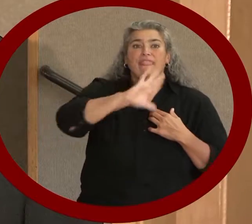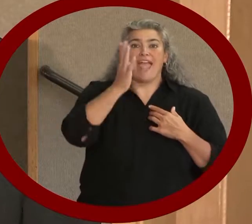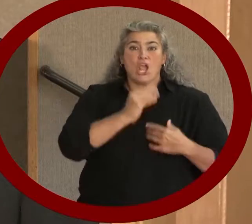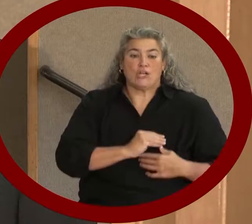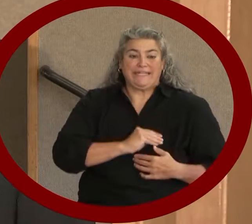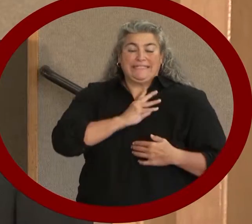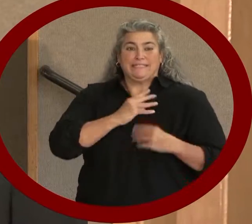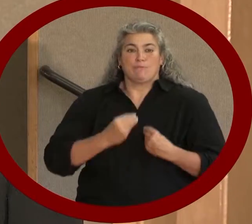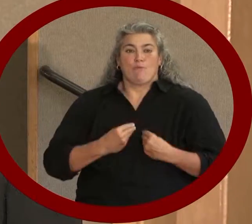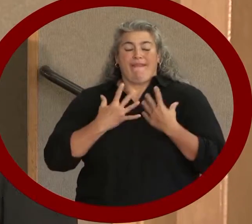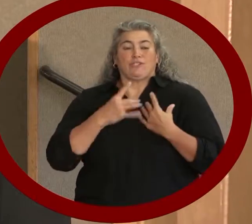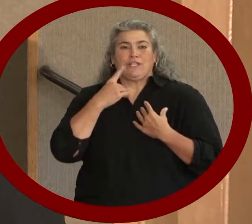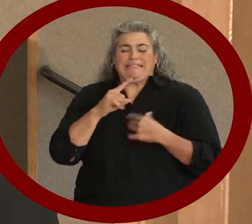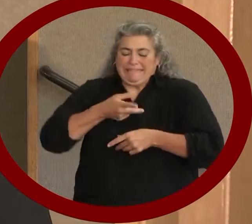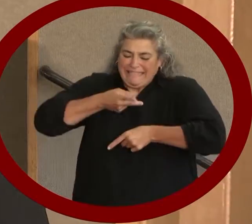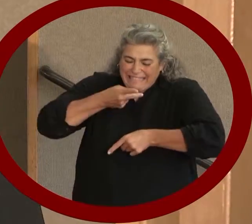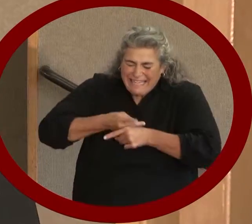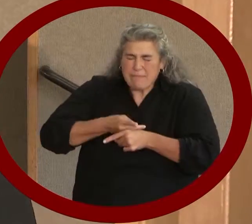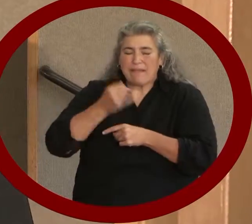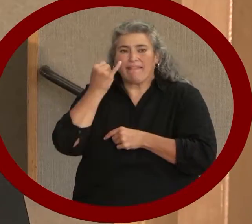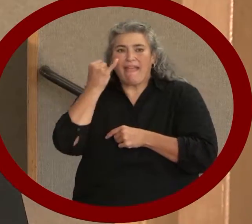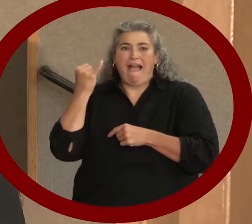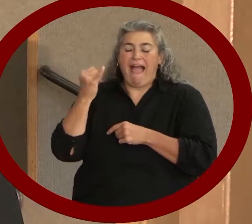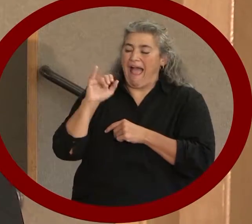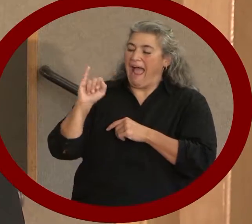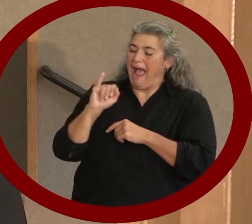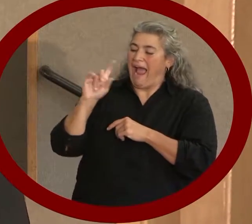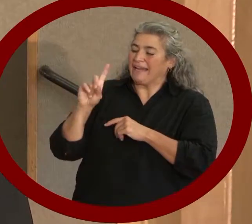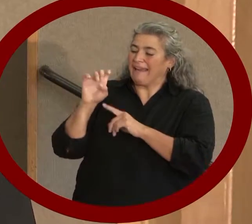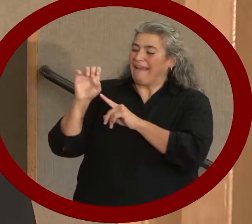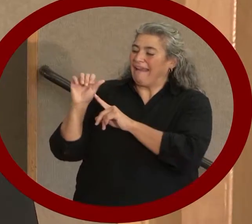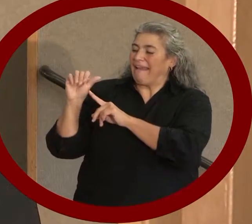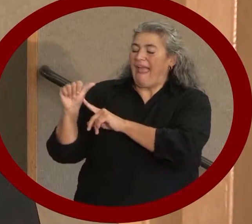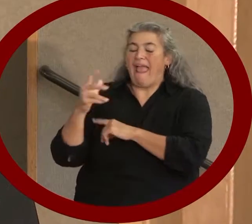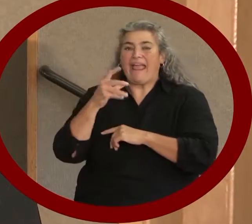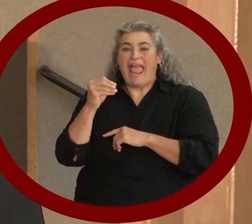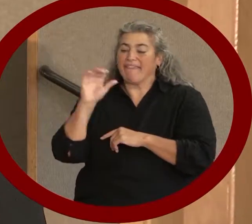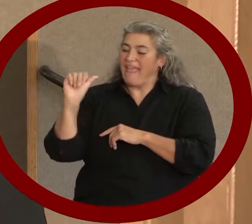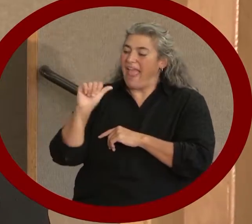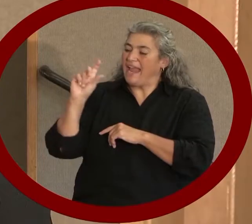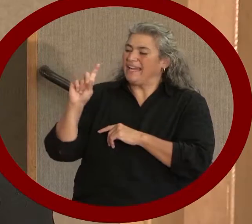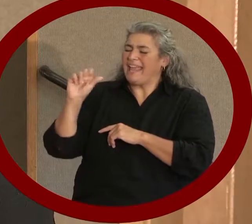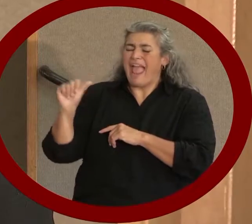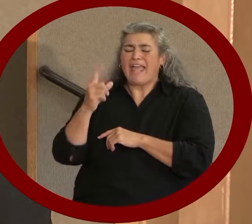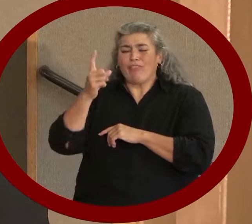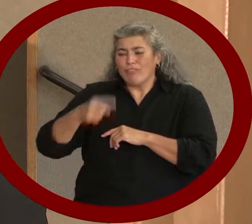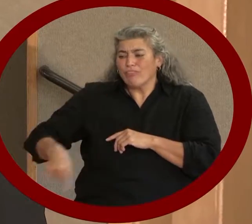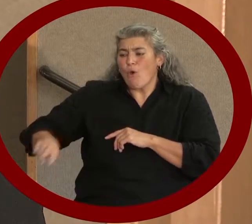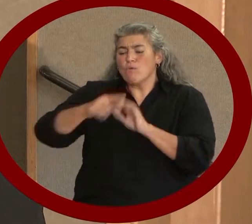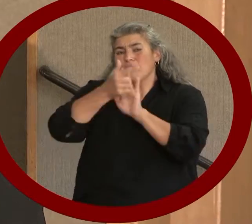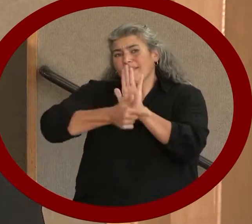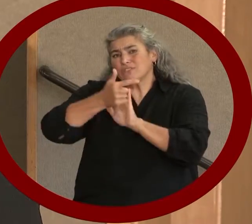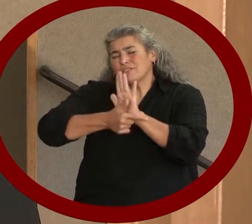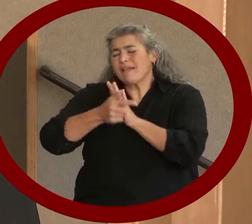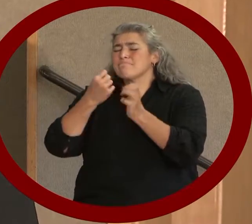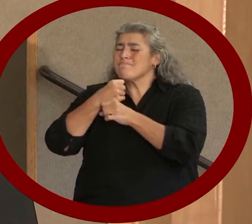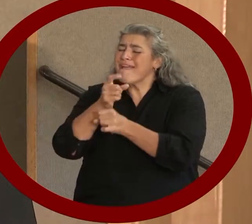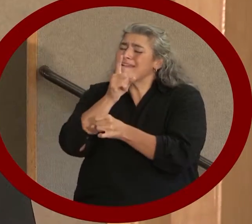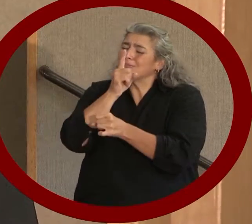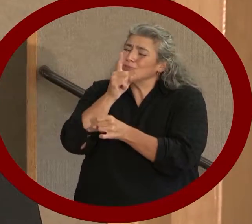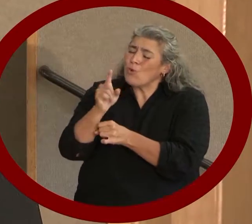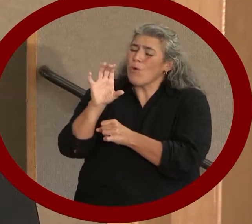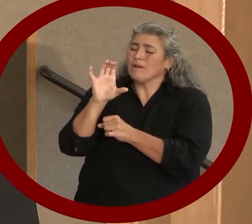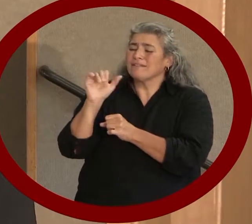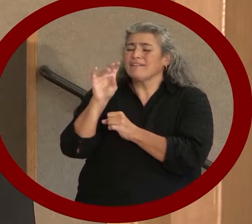of the ADA, the IDEA, and a myriad of other vital pieces of legislation that ensure the civil rights of people with